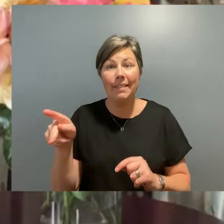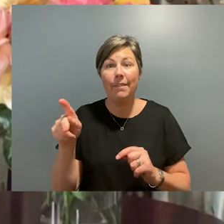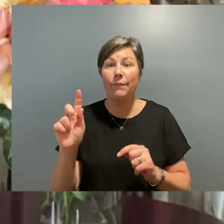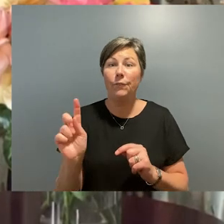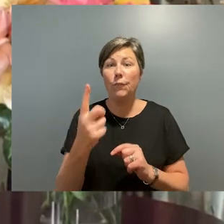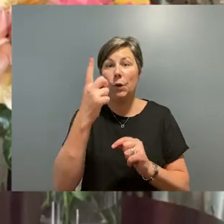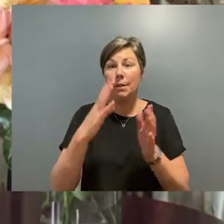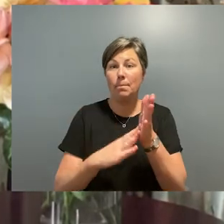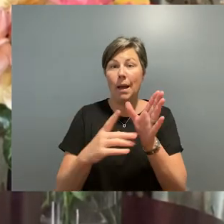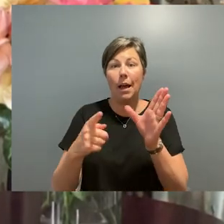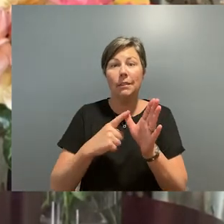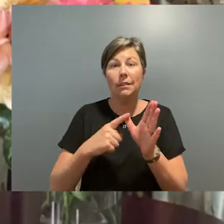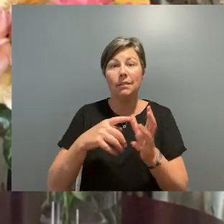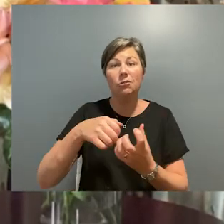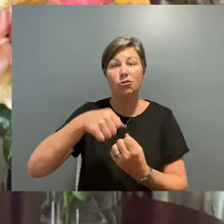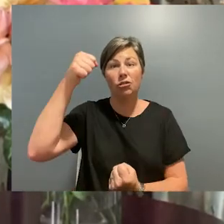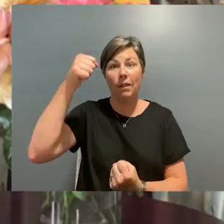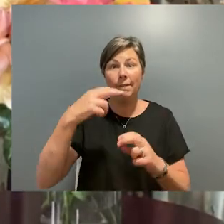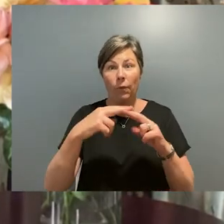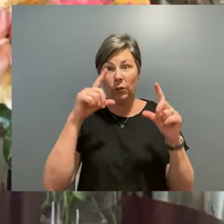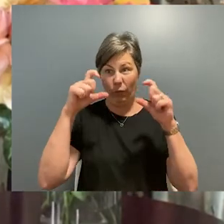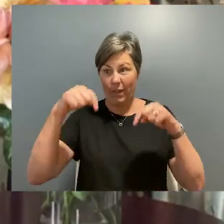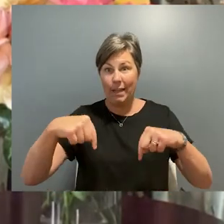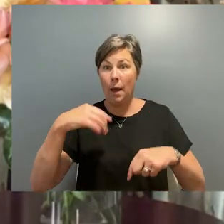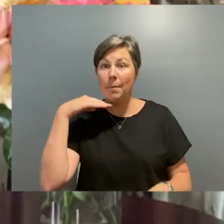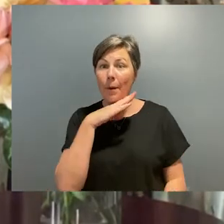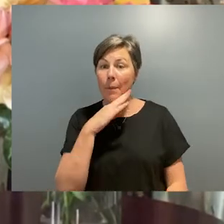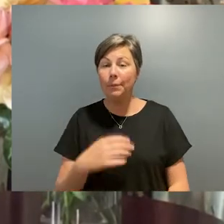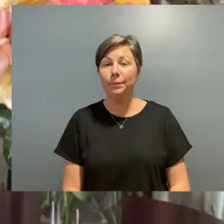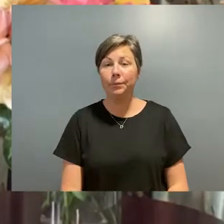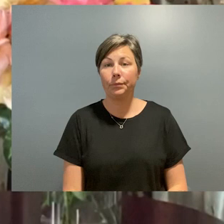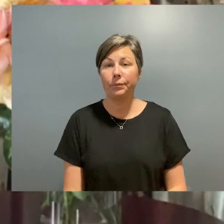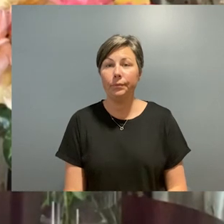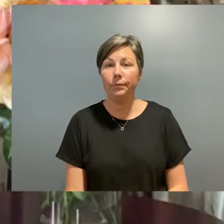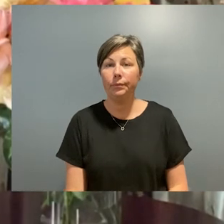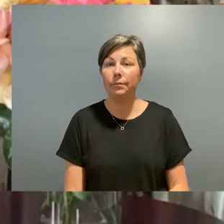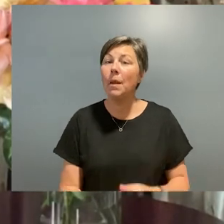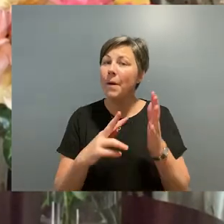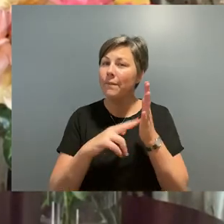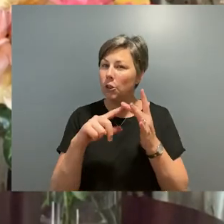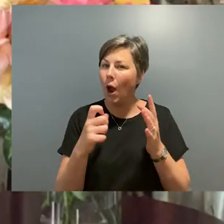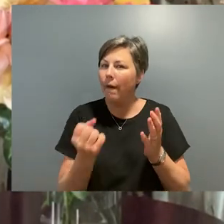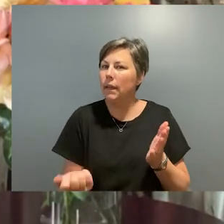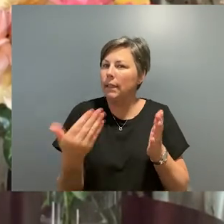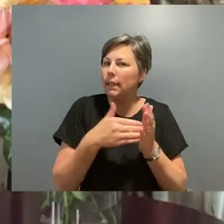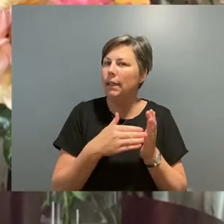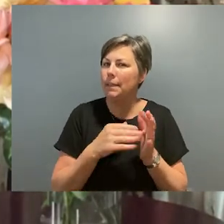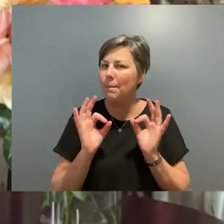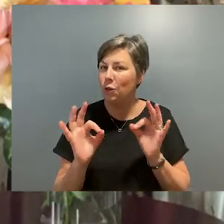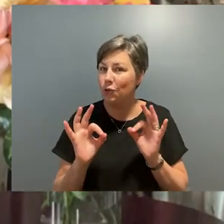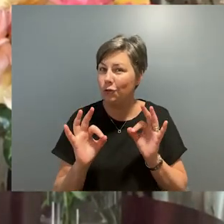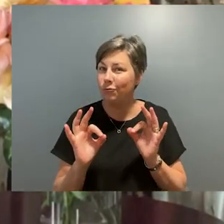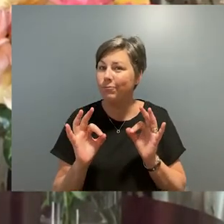degree courses in photography. So we've got much to be proud of. But Victoria also has something else.